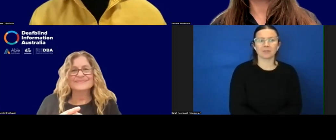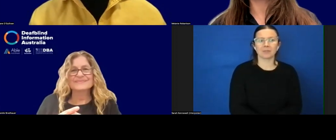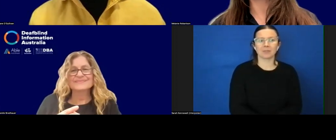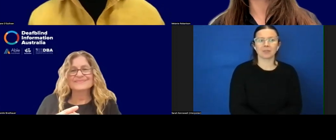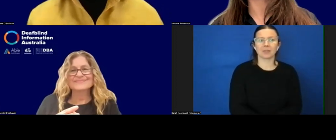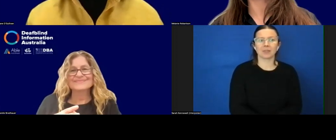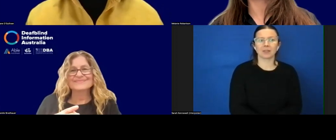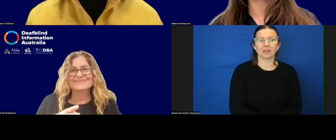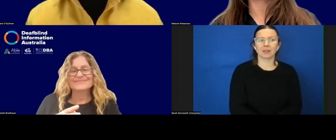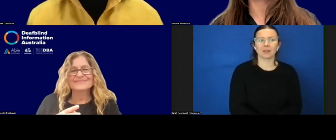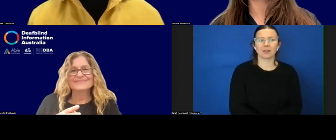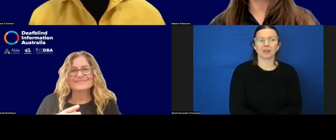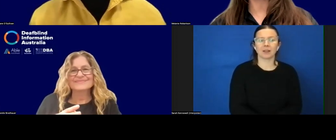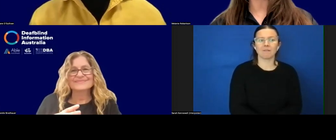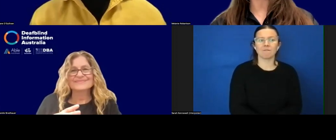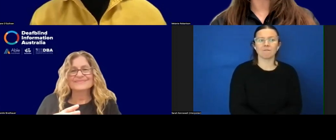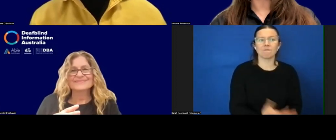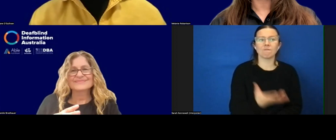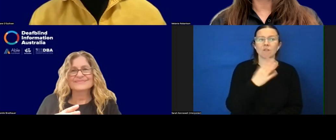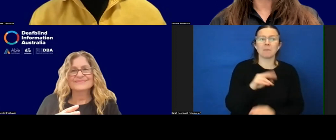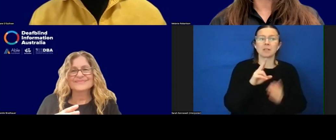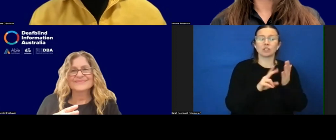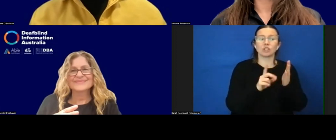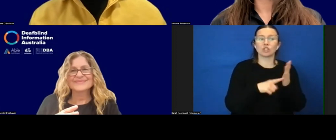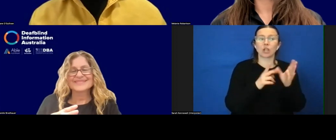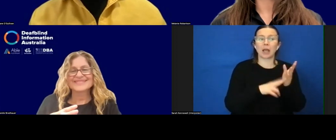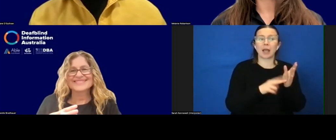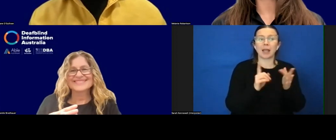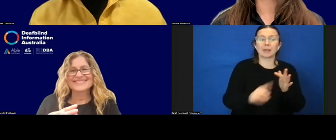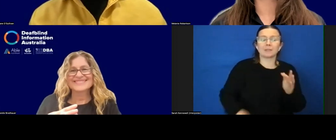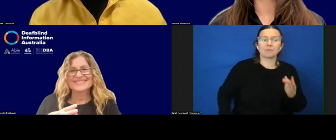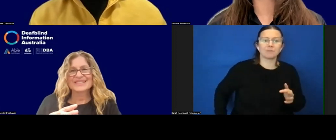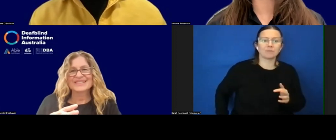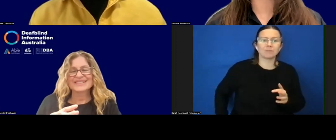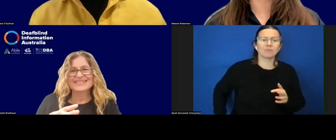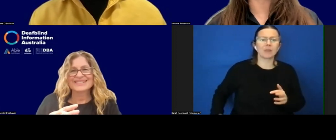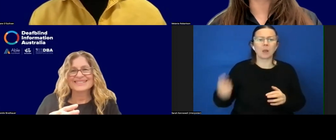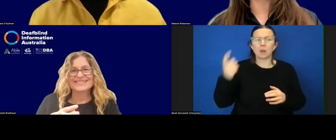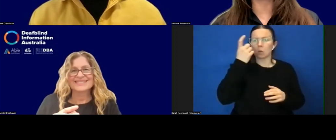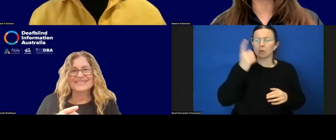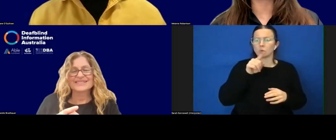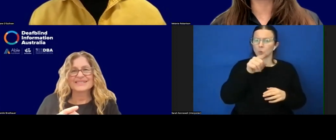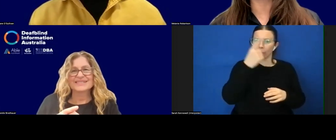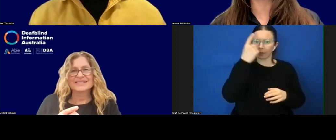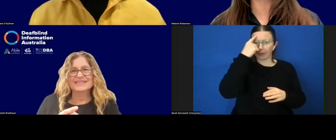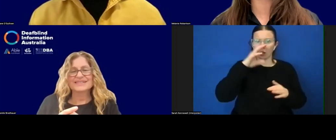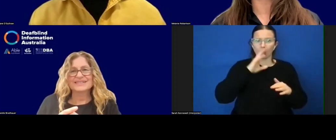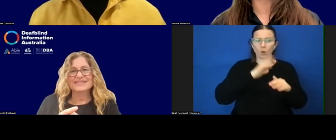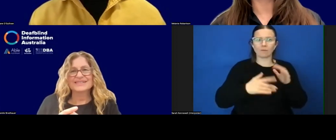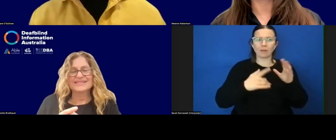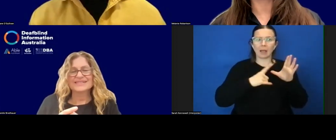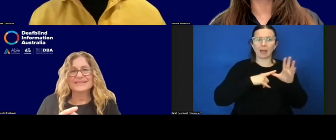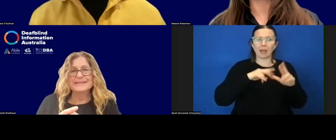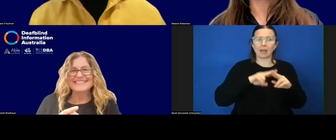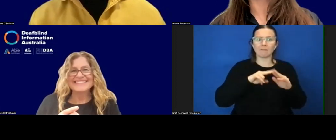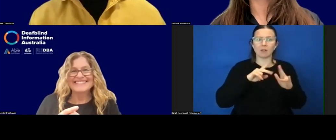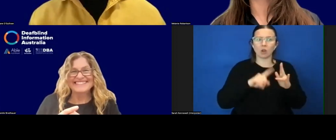And from Jane, what are your thoughts regarding AFOs